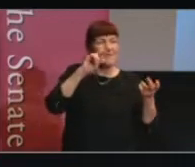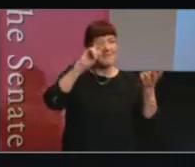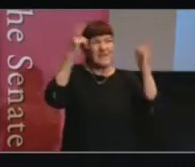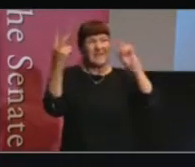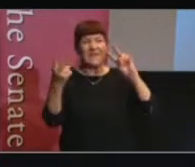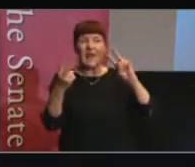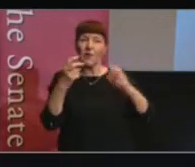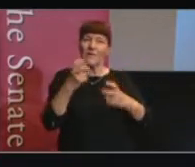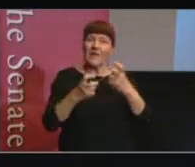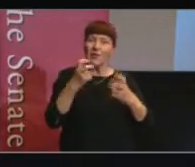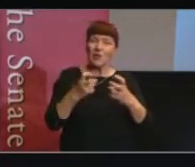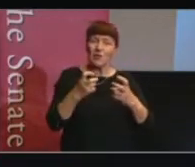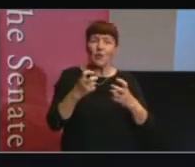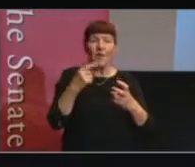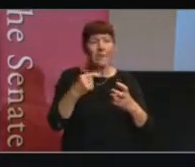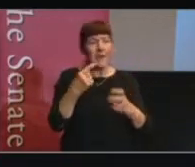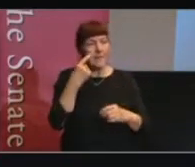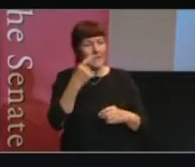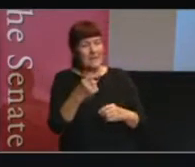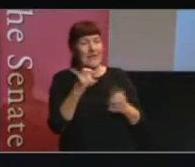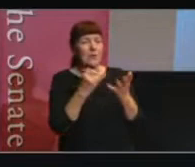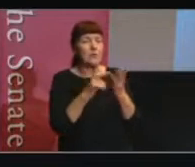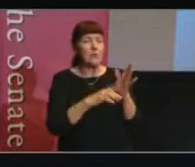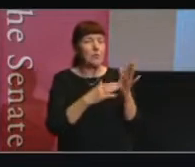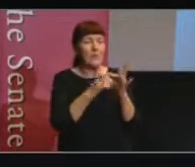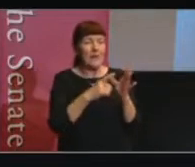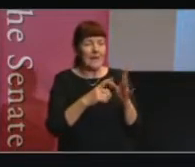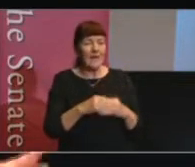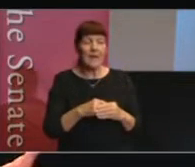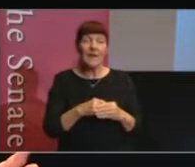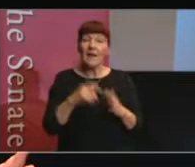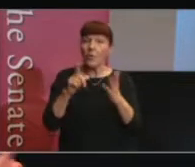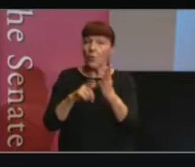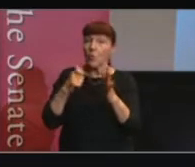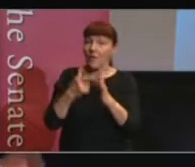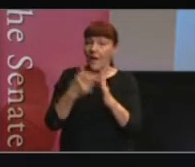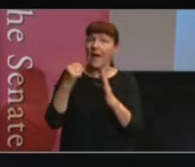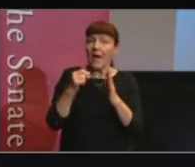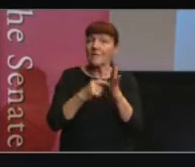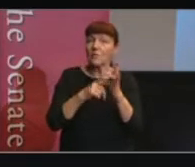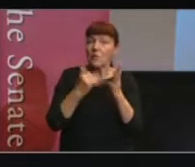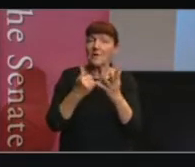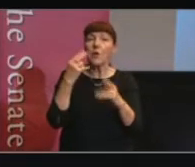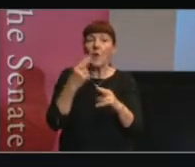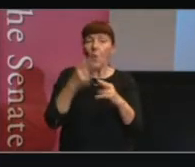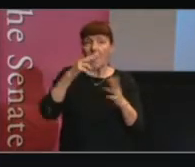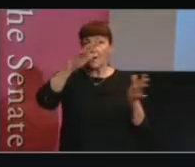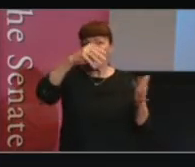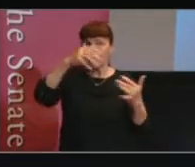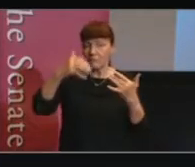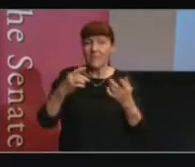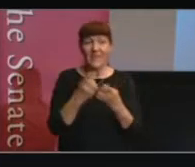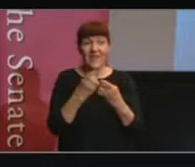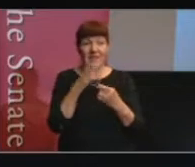the issue that might come through from the social media. There's tools in the UK around how you might quickly collate information on